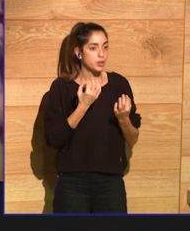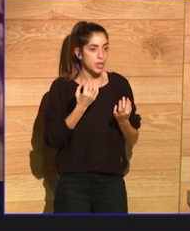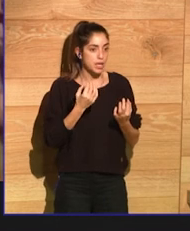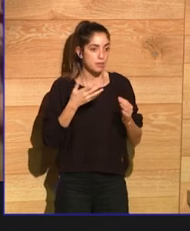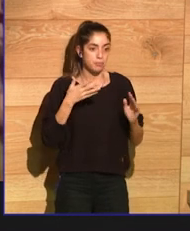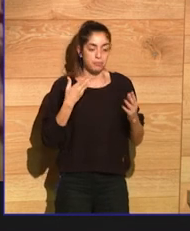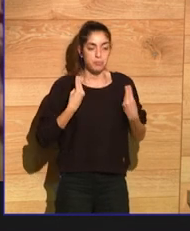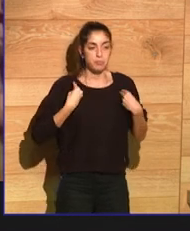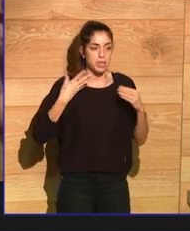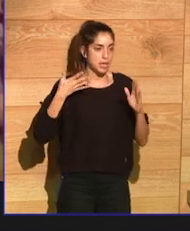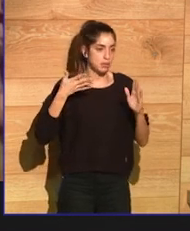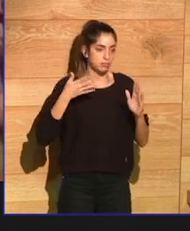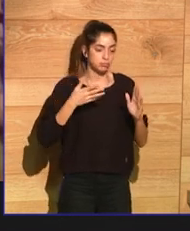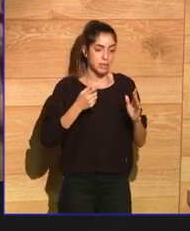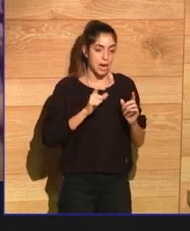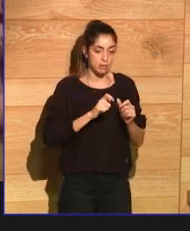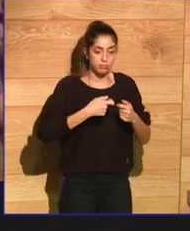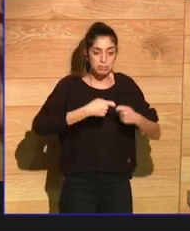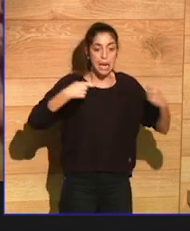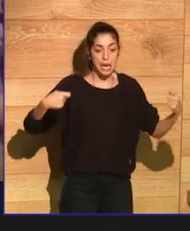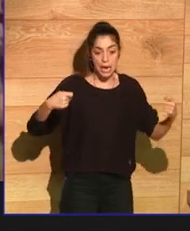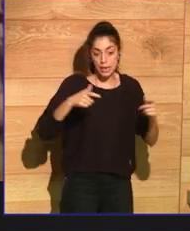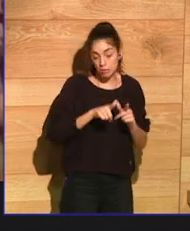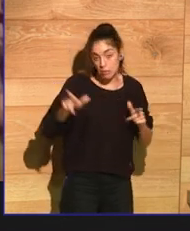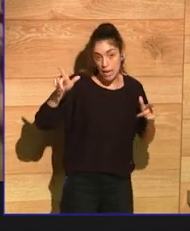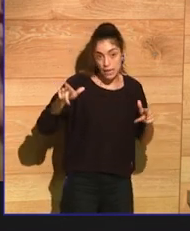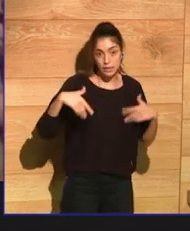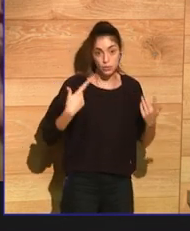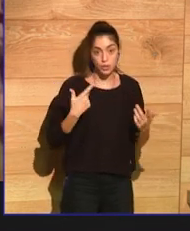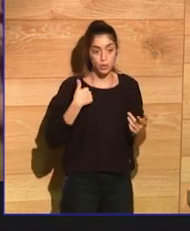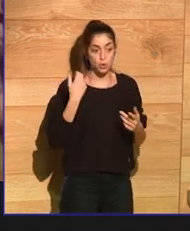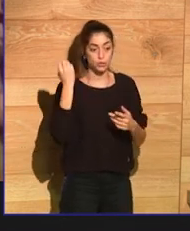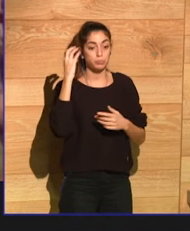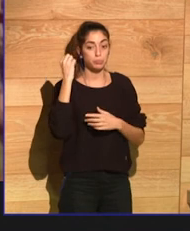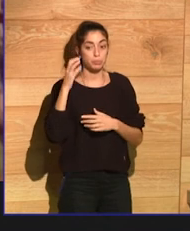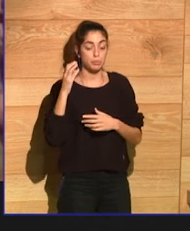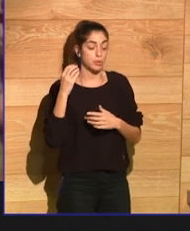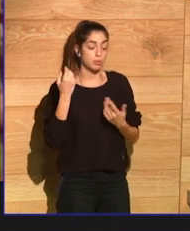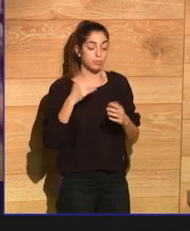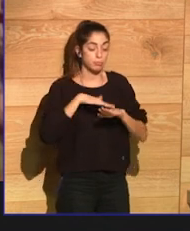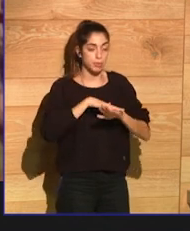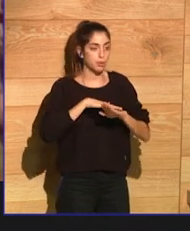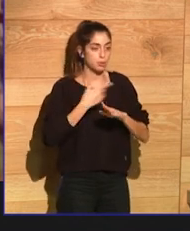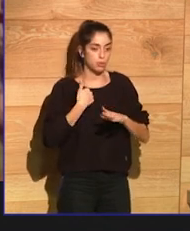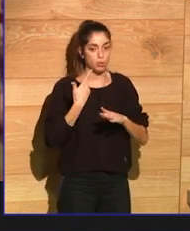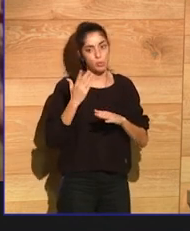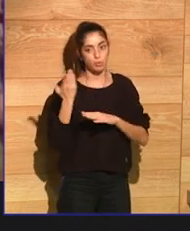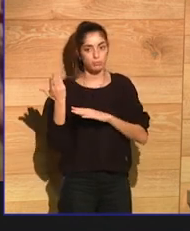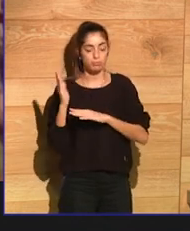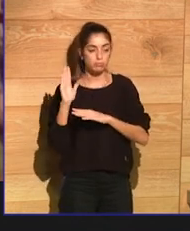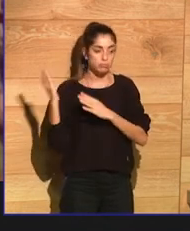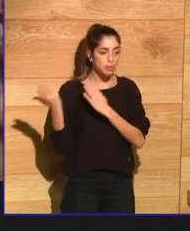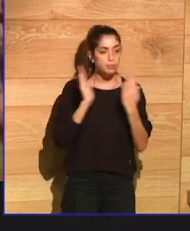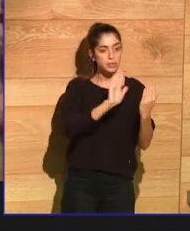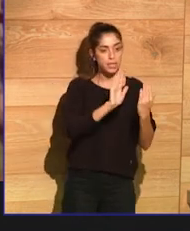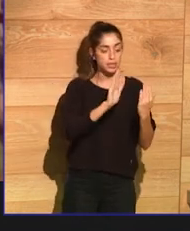unhappiness. Because it balances out with having a larger, better life. And it balances out with having